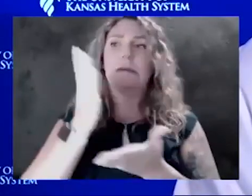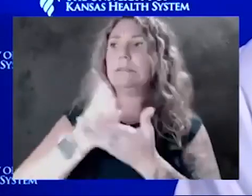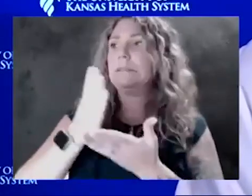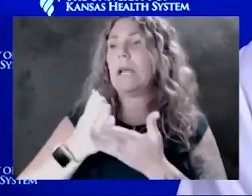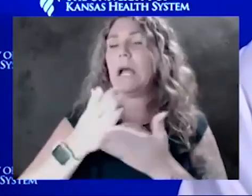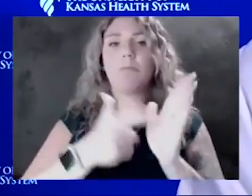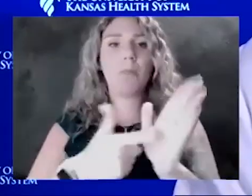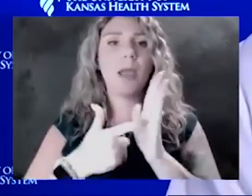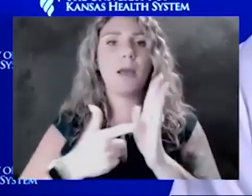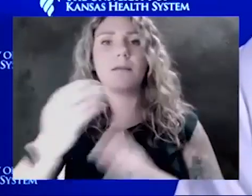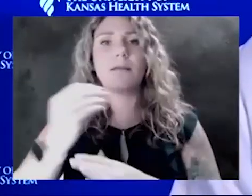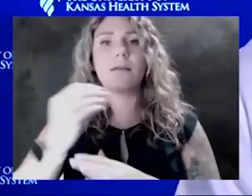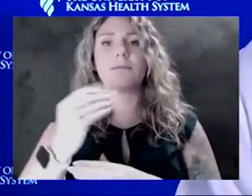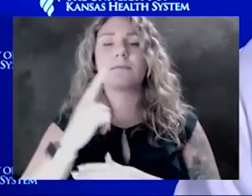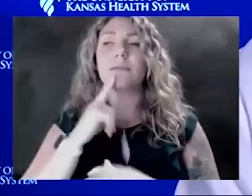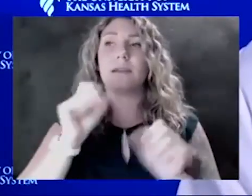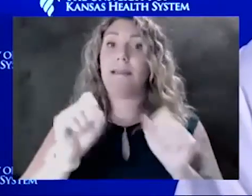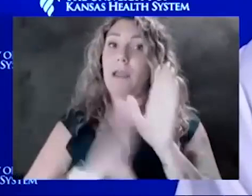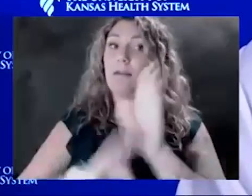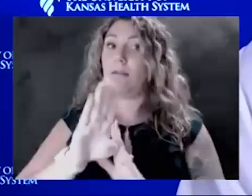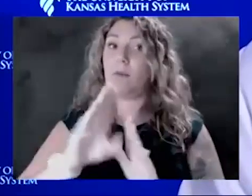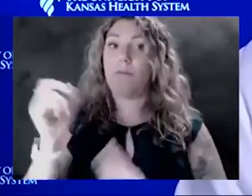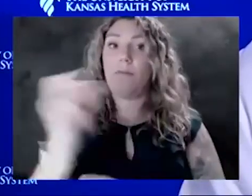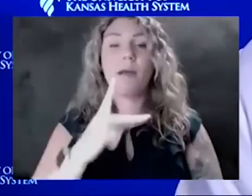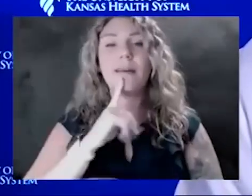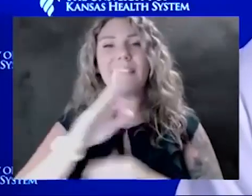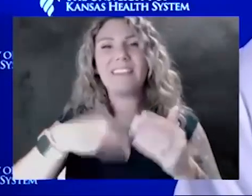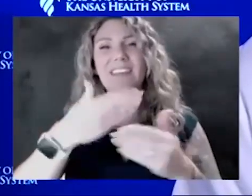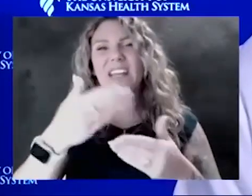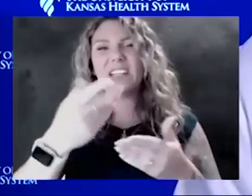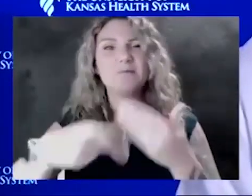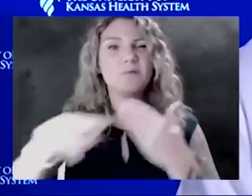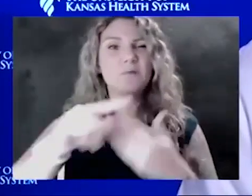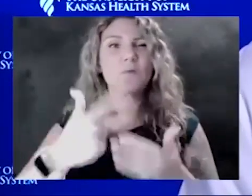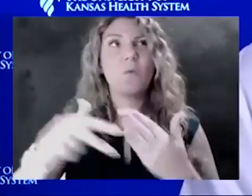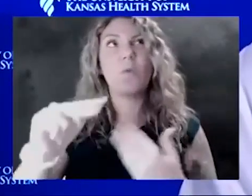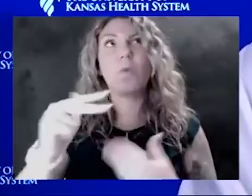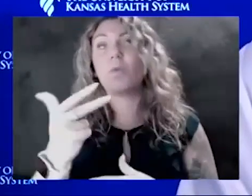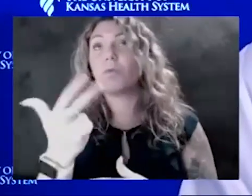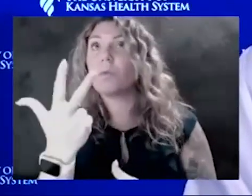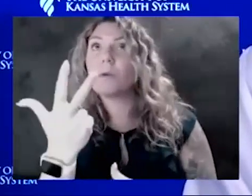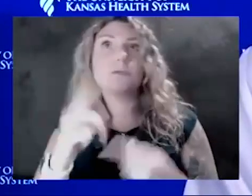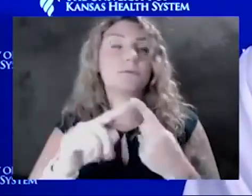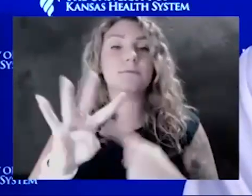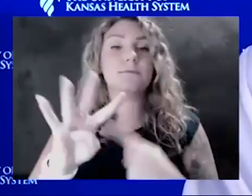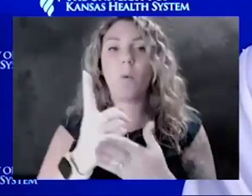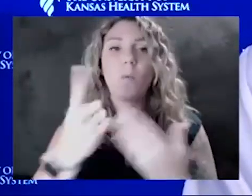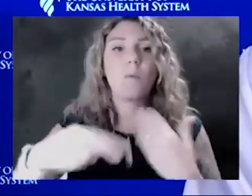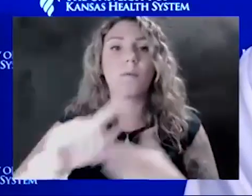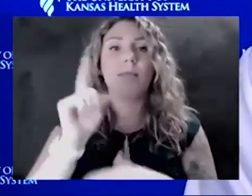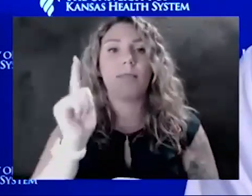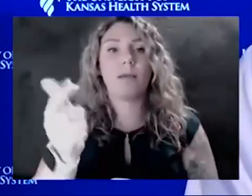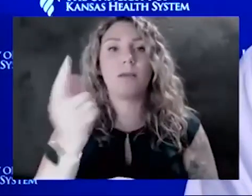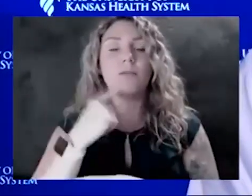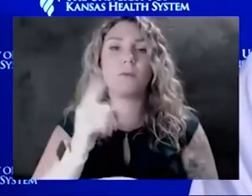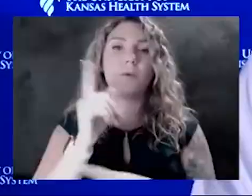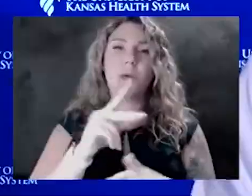back pretty quickly. So I think in the next few weeks, two to three to four weeks, we'll just keep an eye on what the flu activity is.